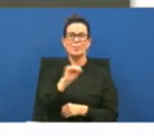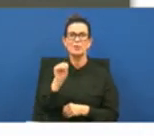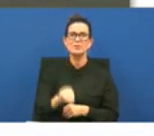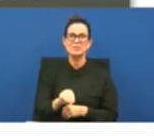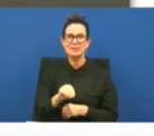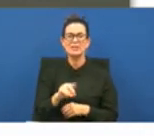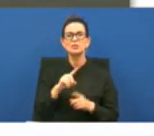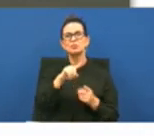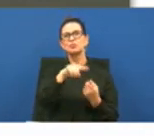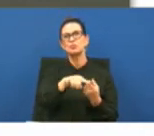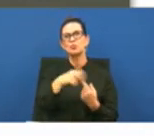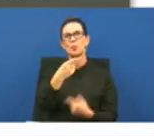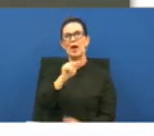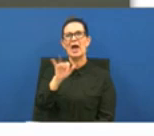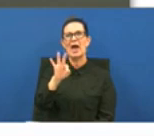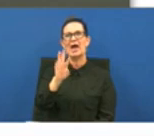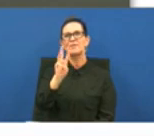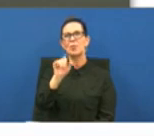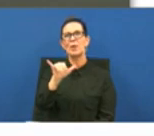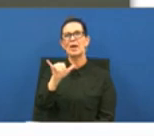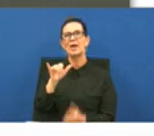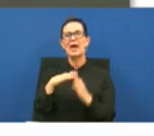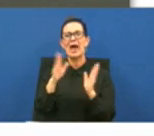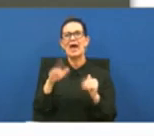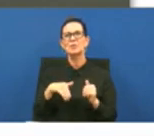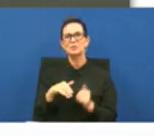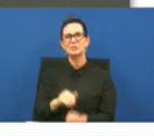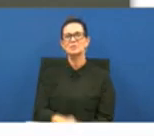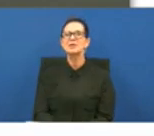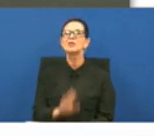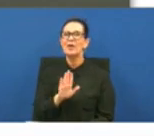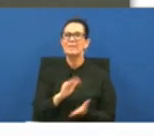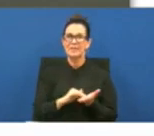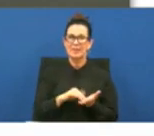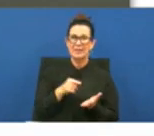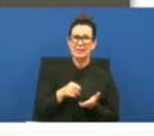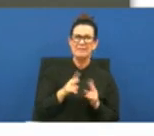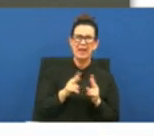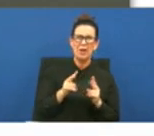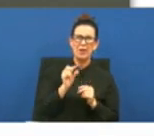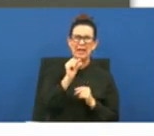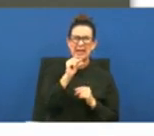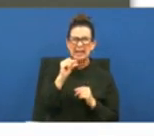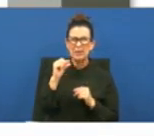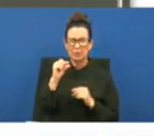half a house you have to forgive me because these this is very little next slide